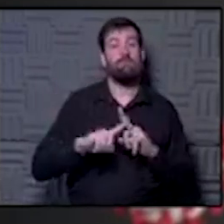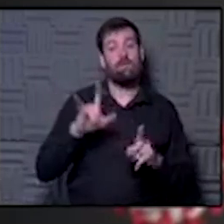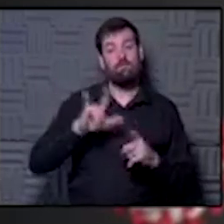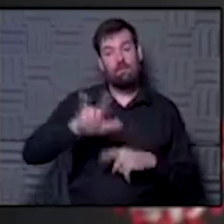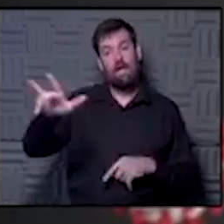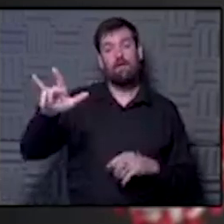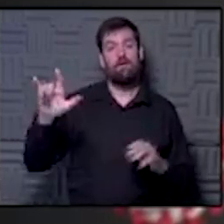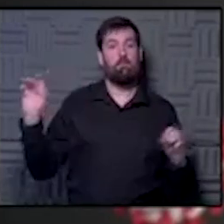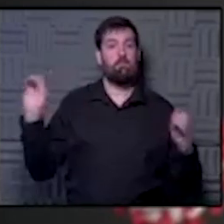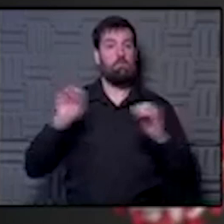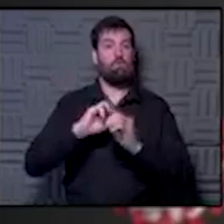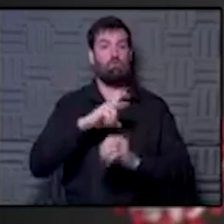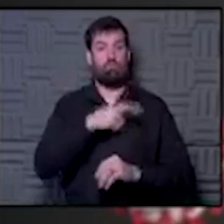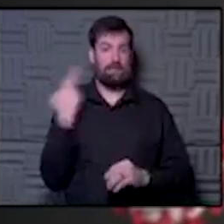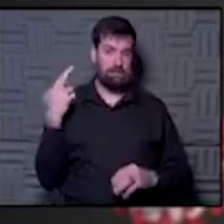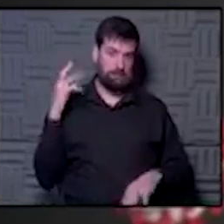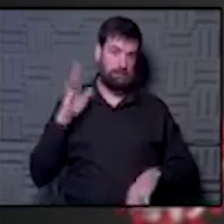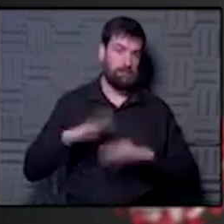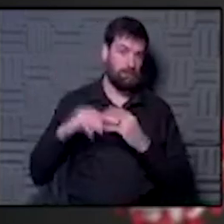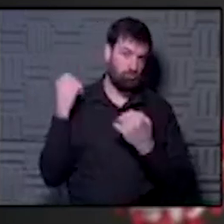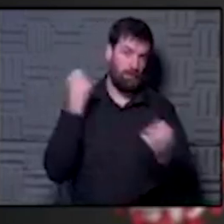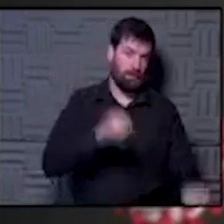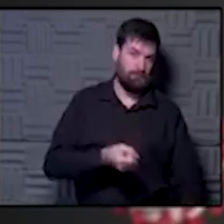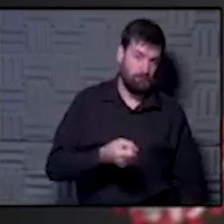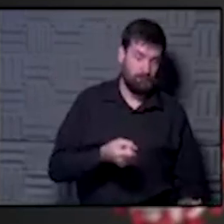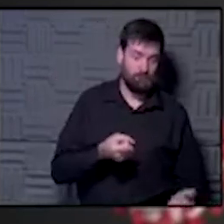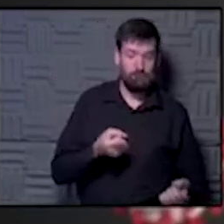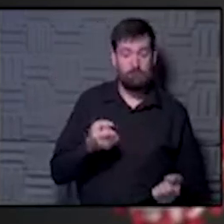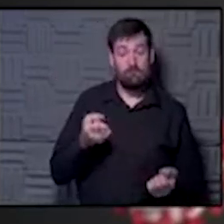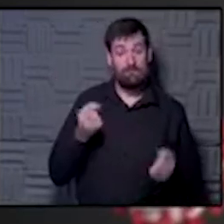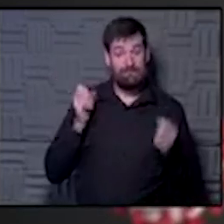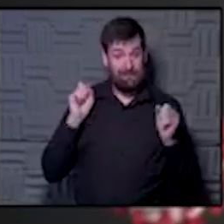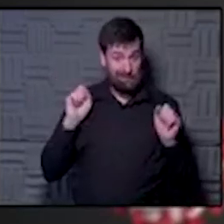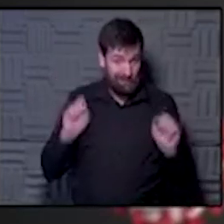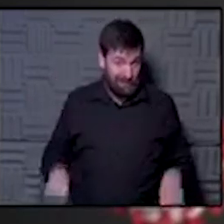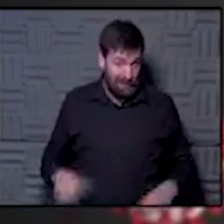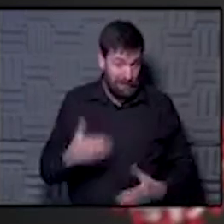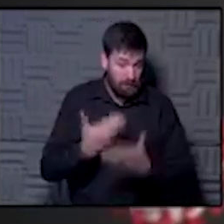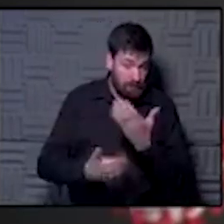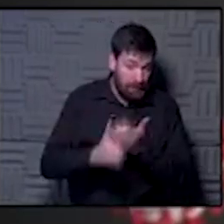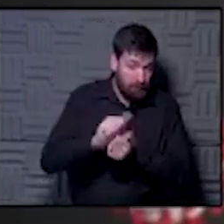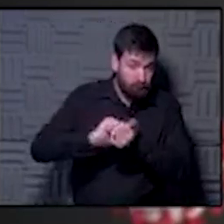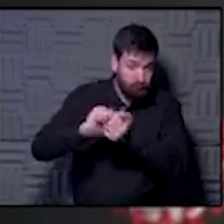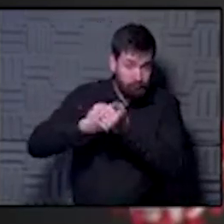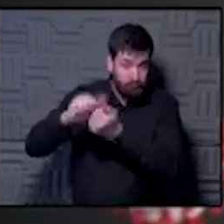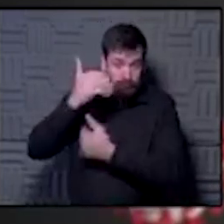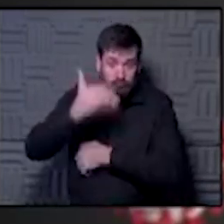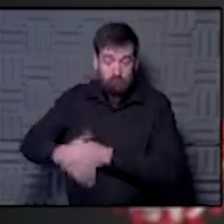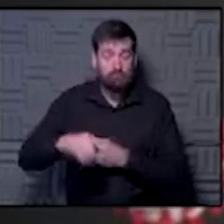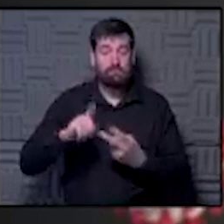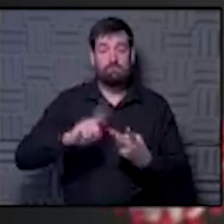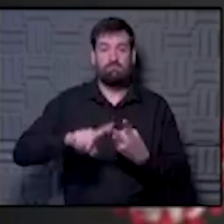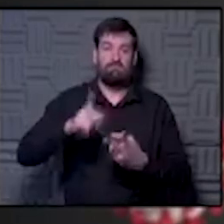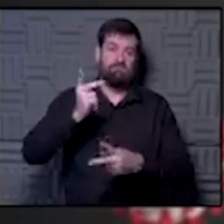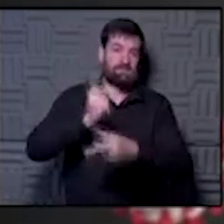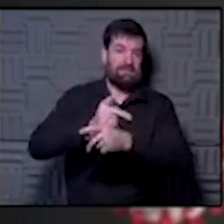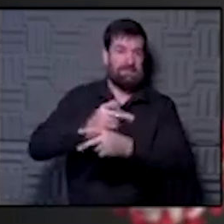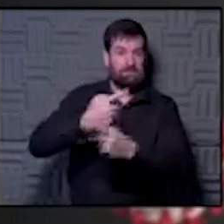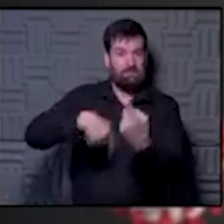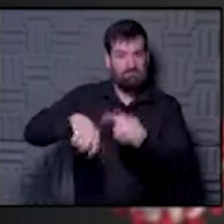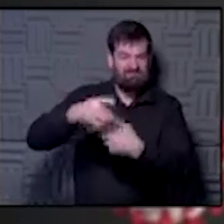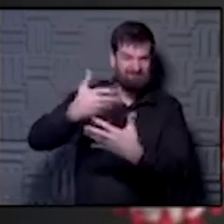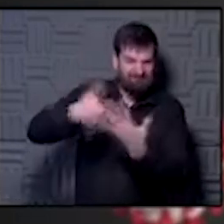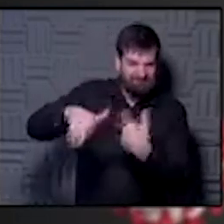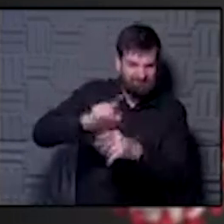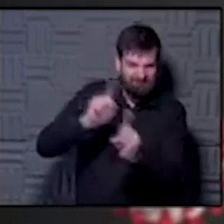is more risk than driving. But if you can maintain good hand hygiene, keep your distance while in the airport, while